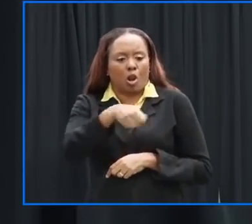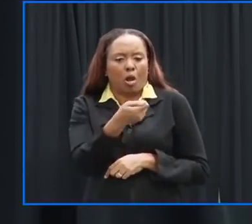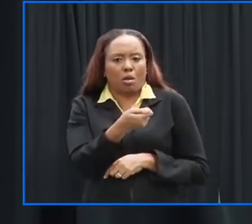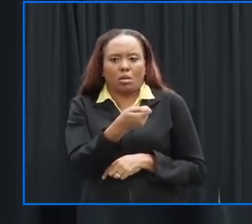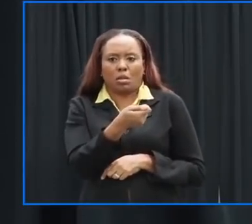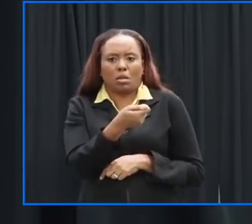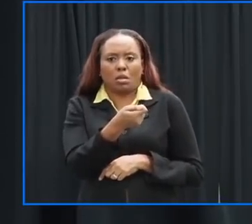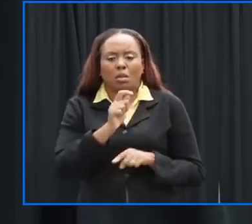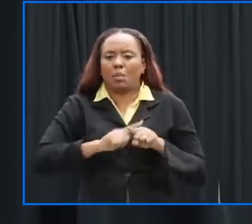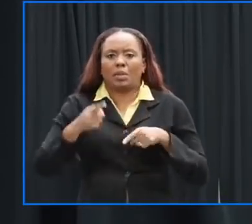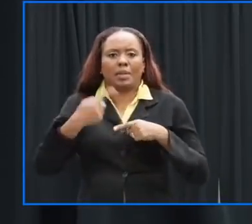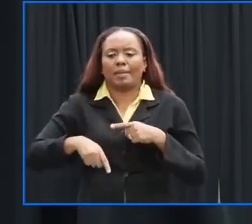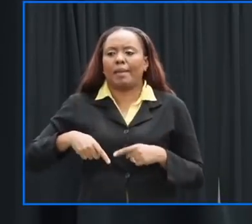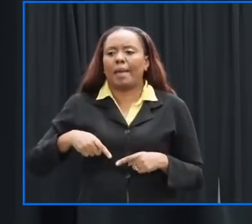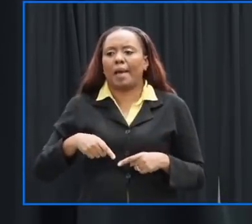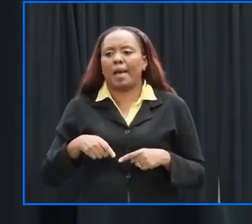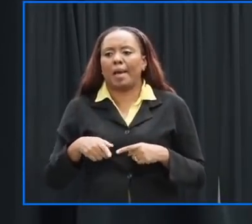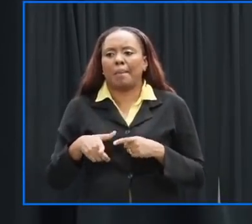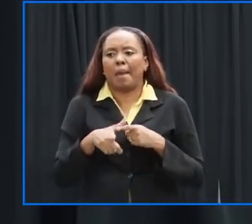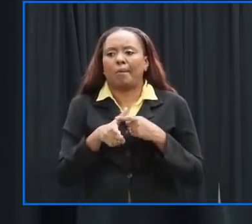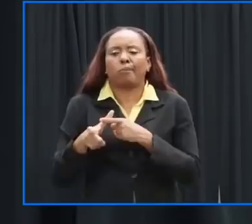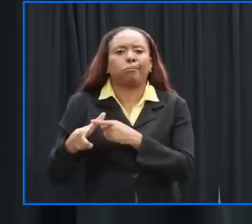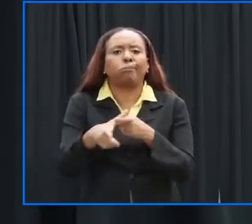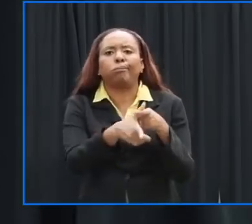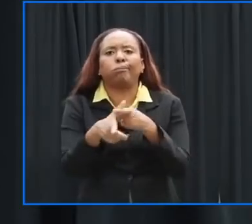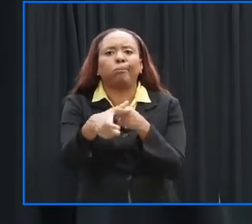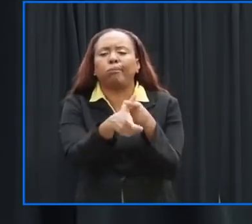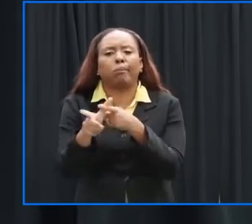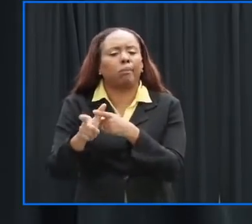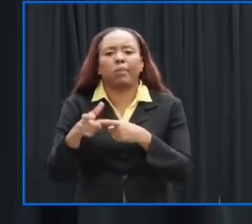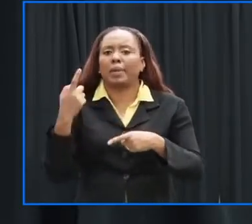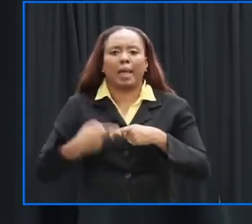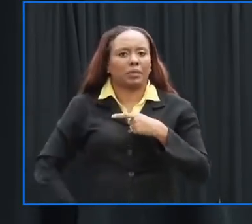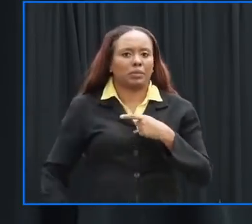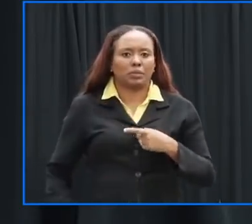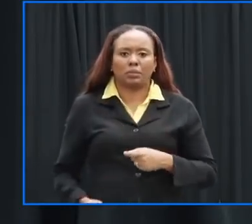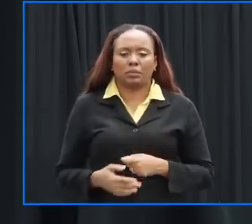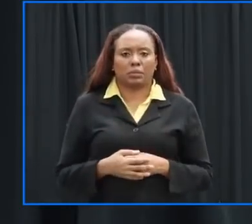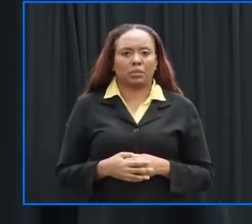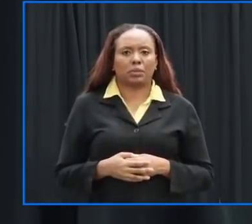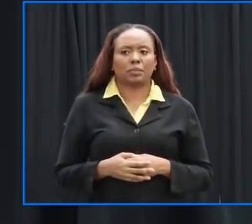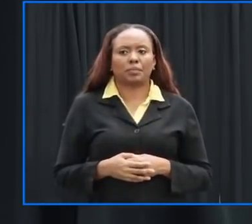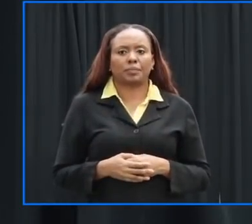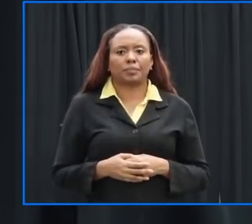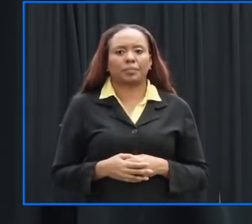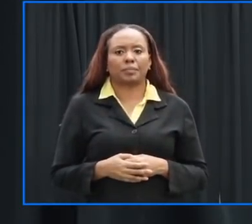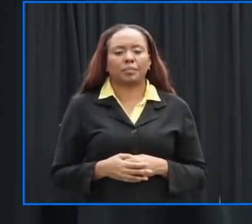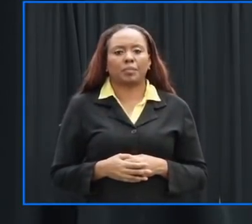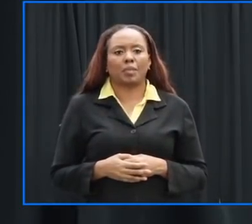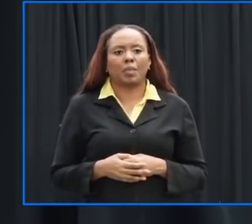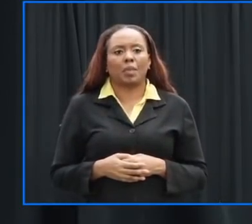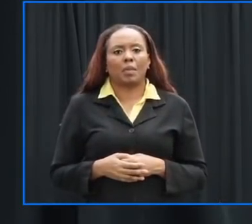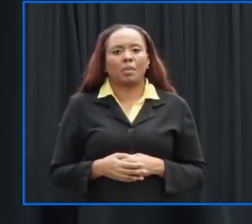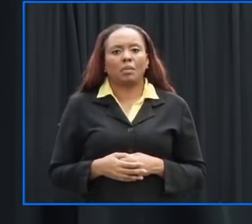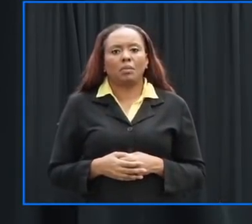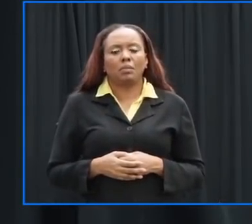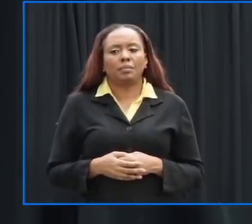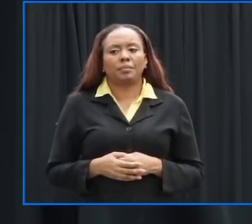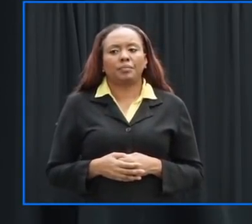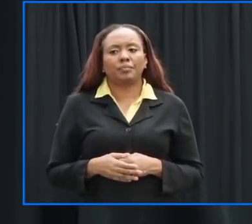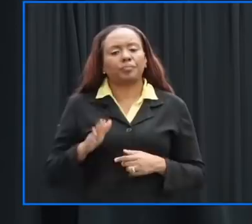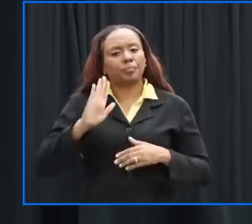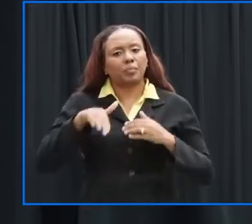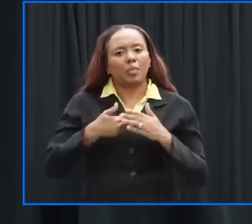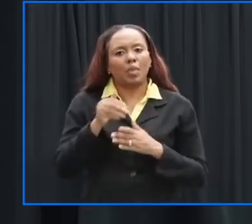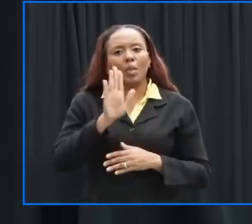not roam and and interfere with any persons in the area you are to take all your valuables that we would